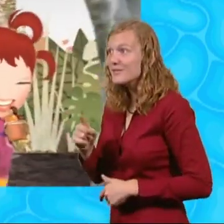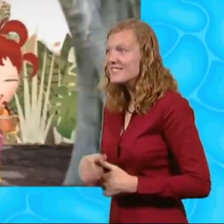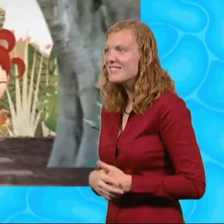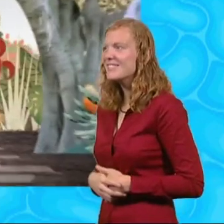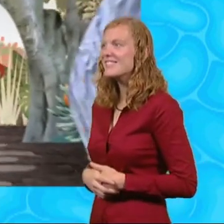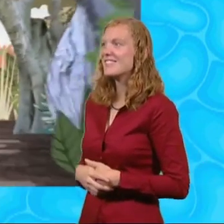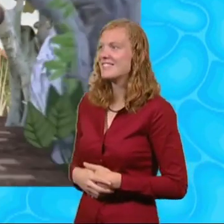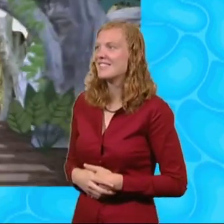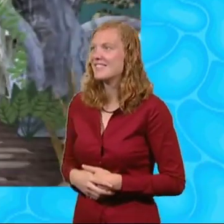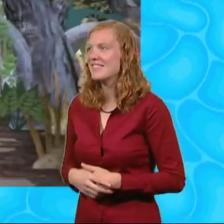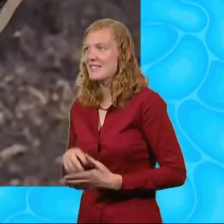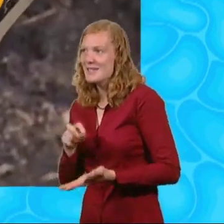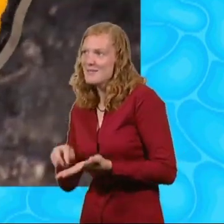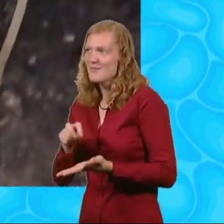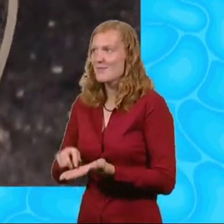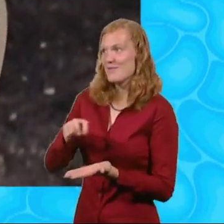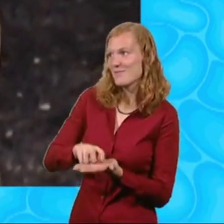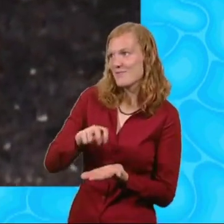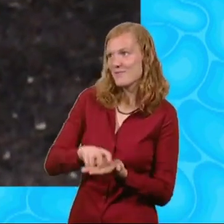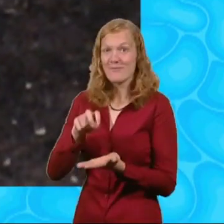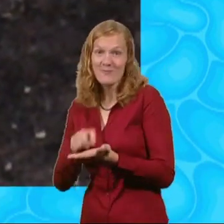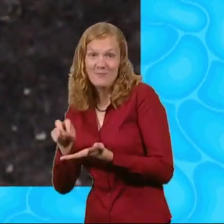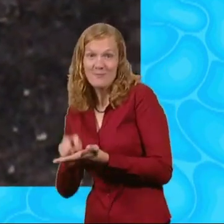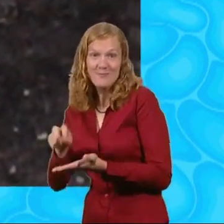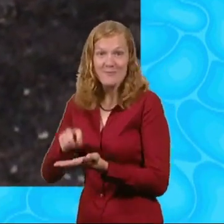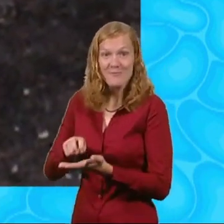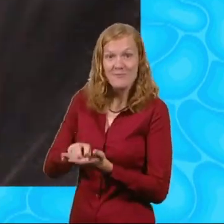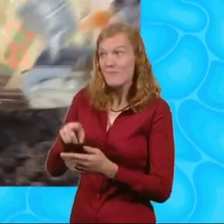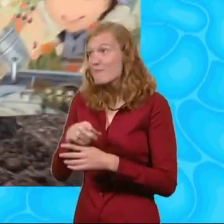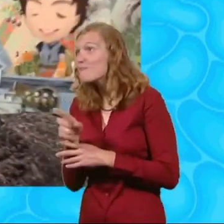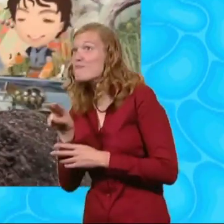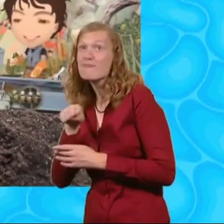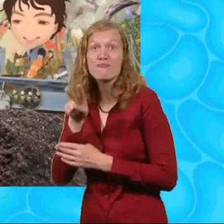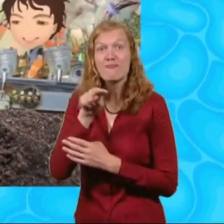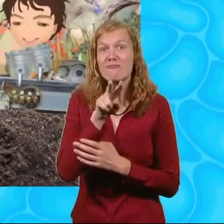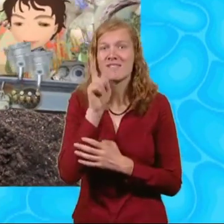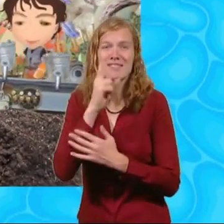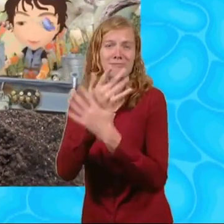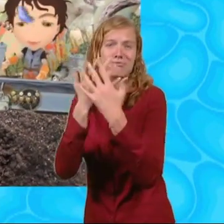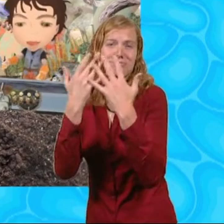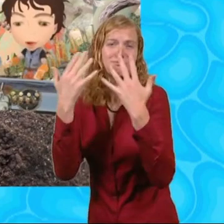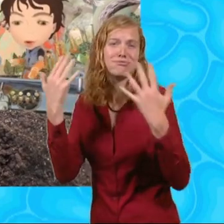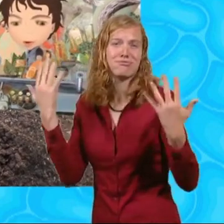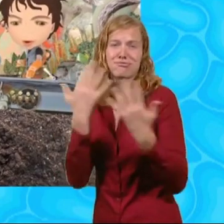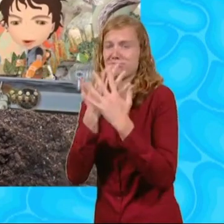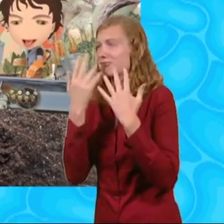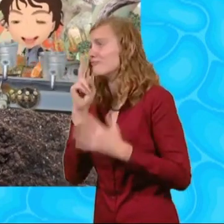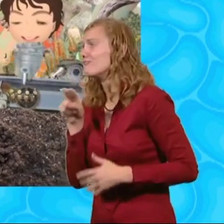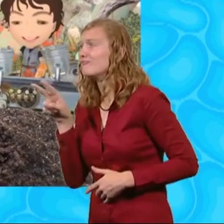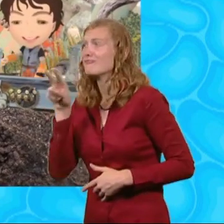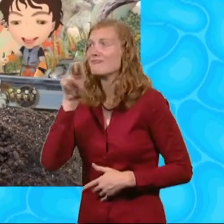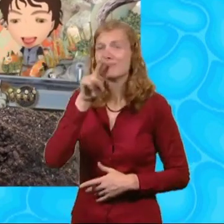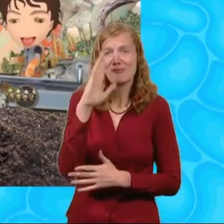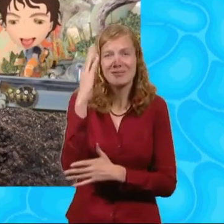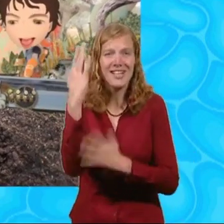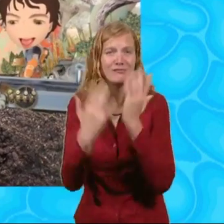ride There's so much to see, so many things to do Find a quarrel for the